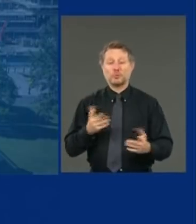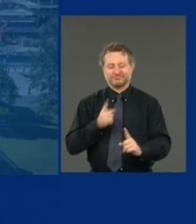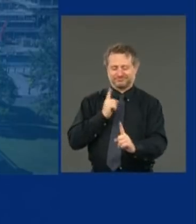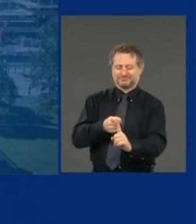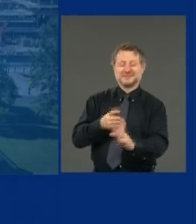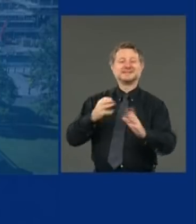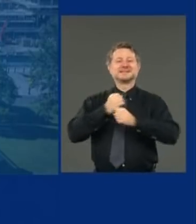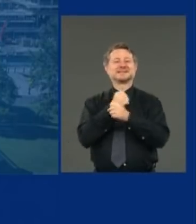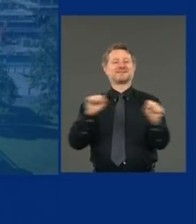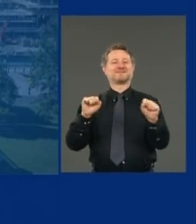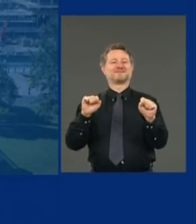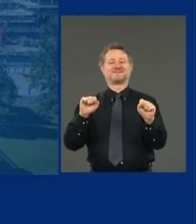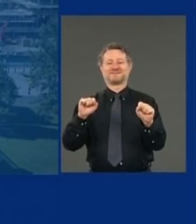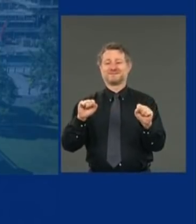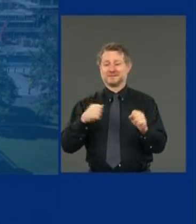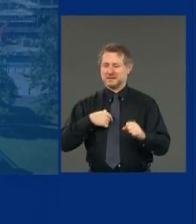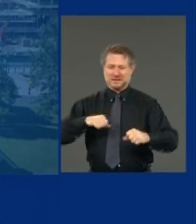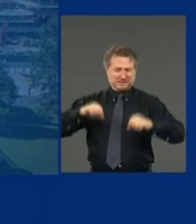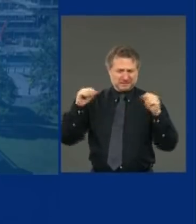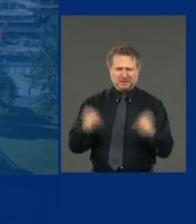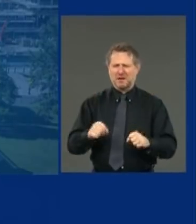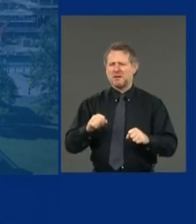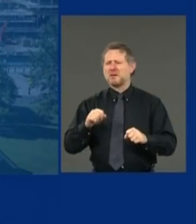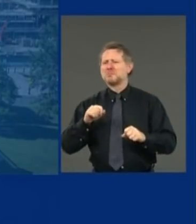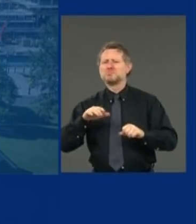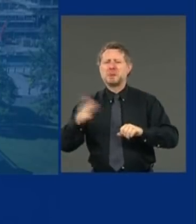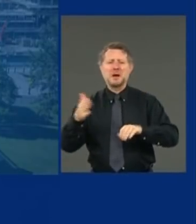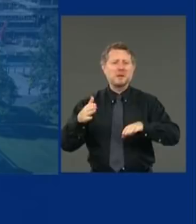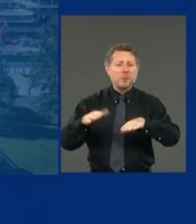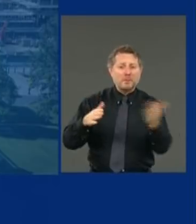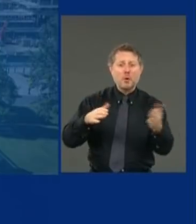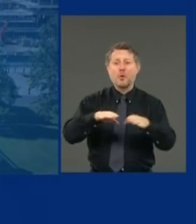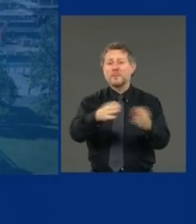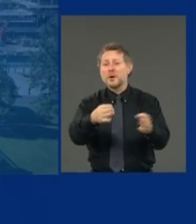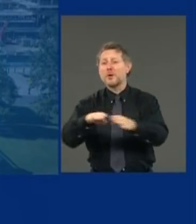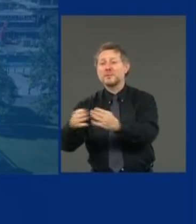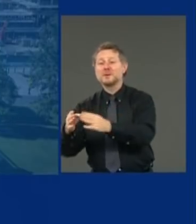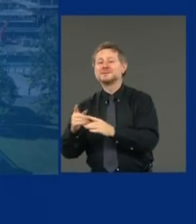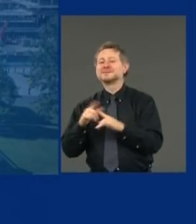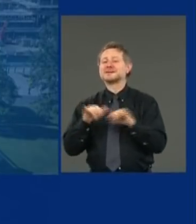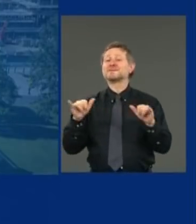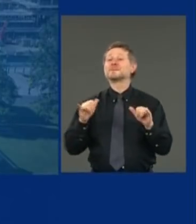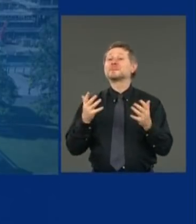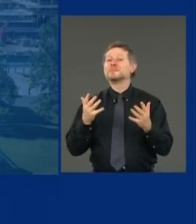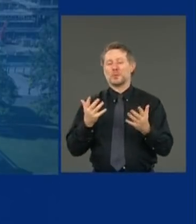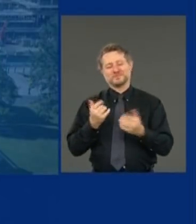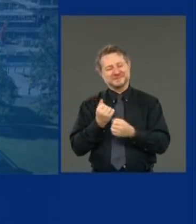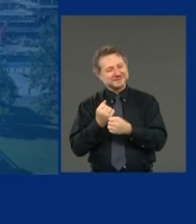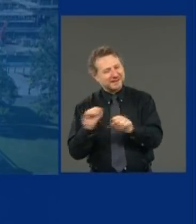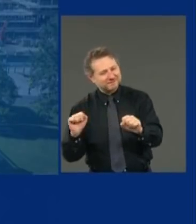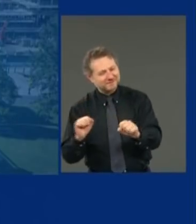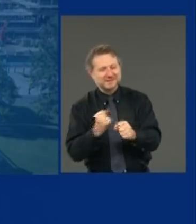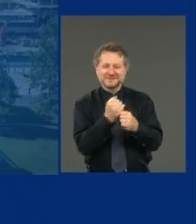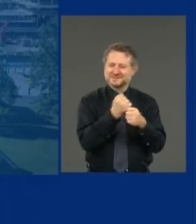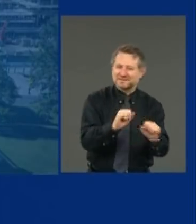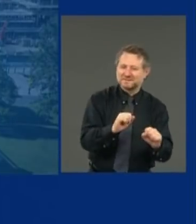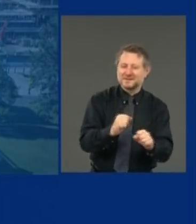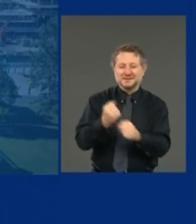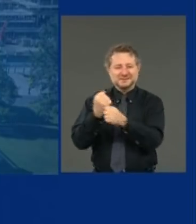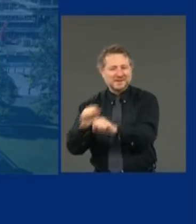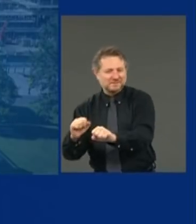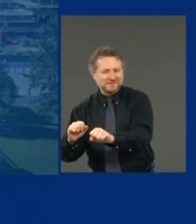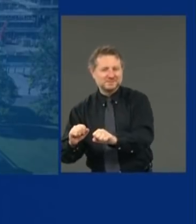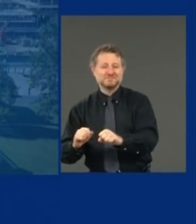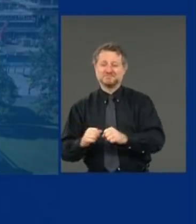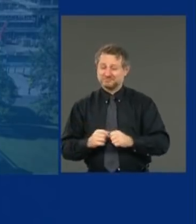as you can as long as it is safe and you are